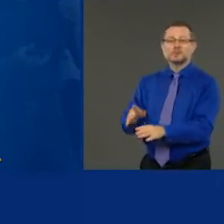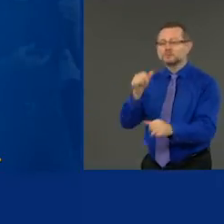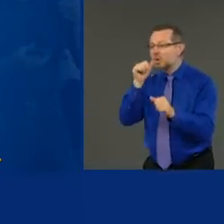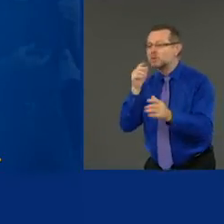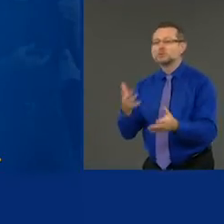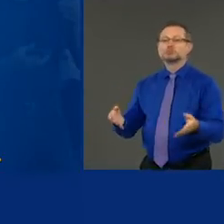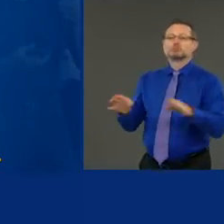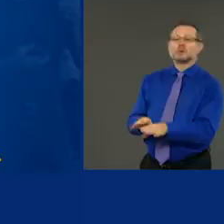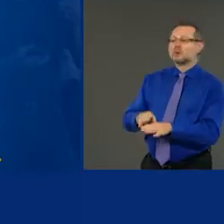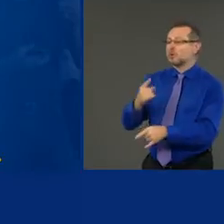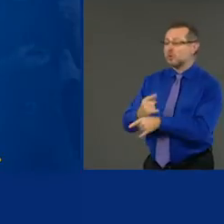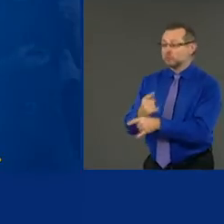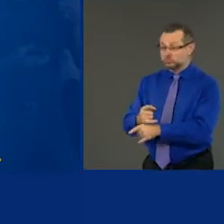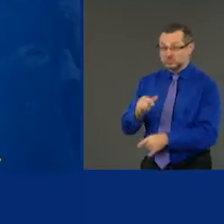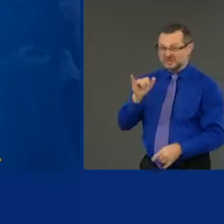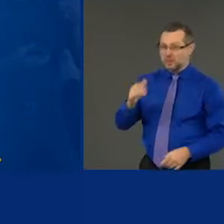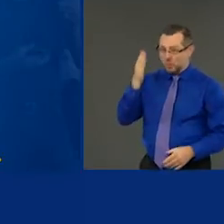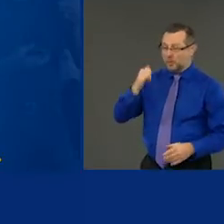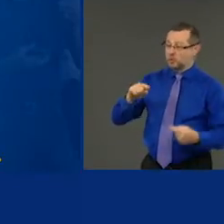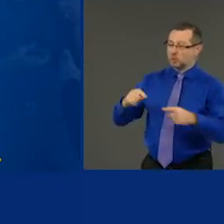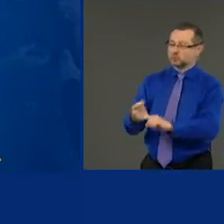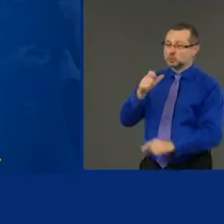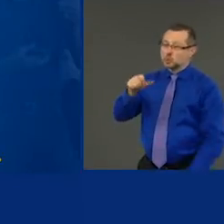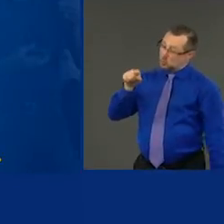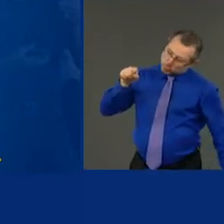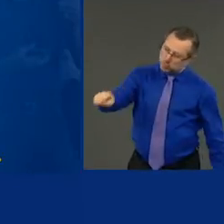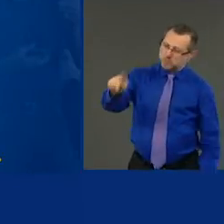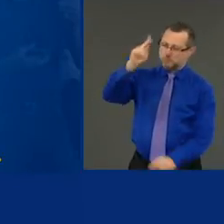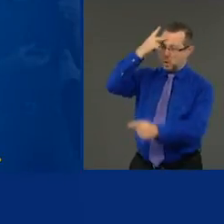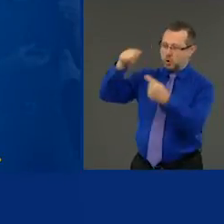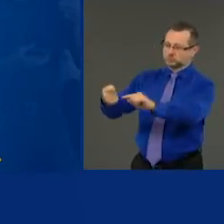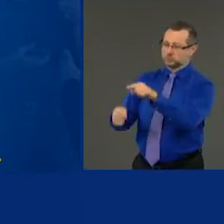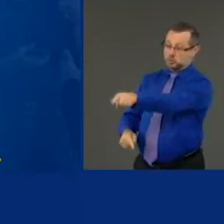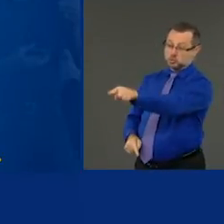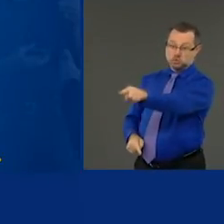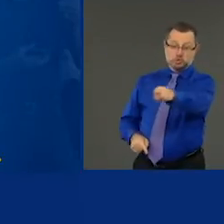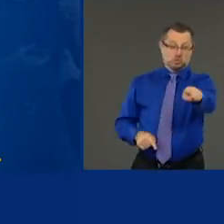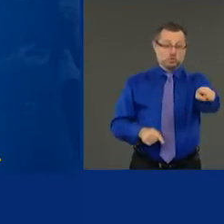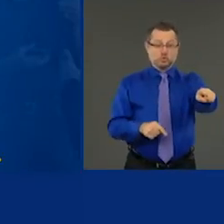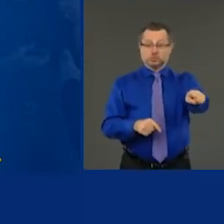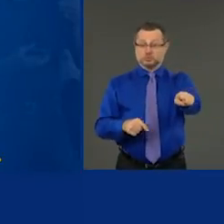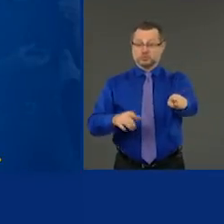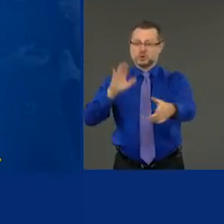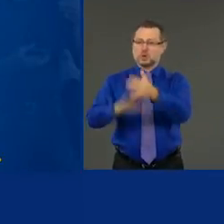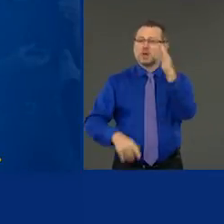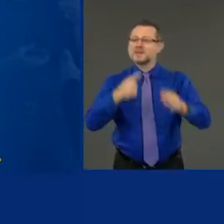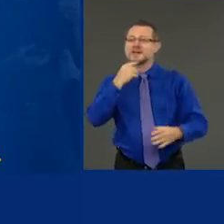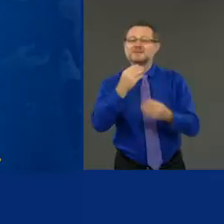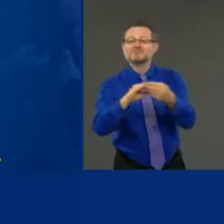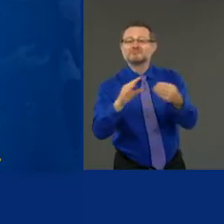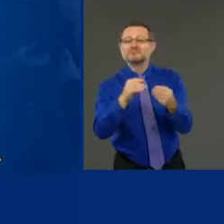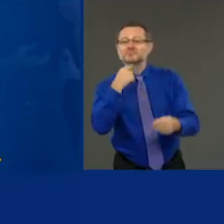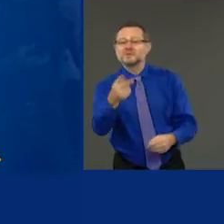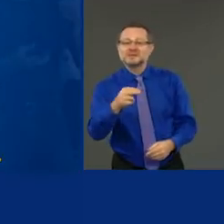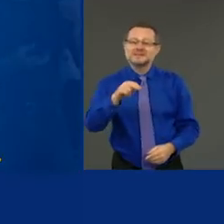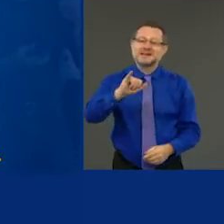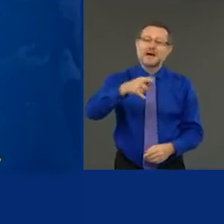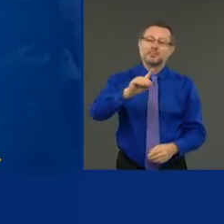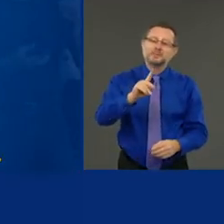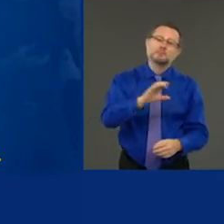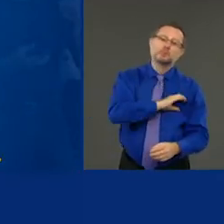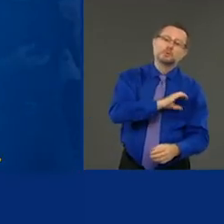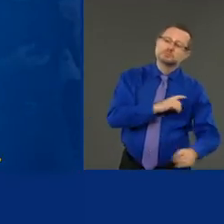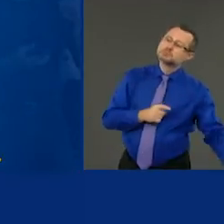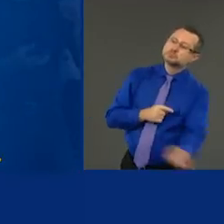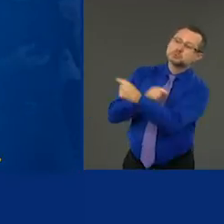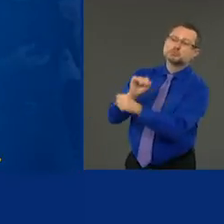That's going to be more politically difficult than telling the NYPD to do their job. This is not a point of sending